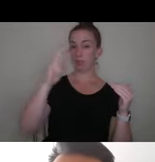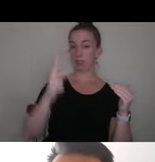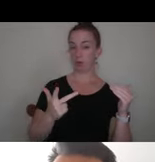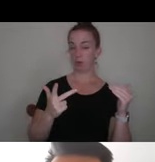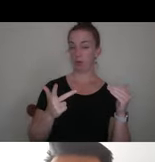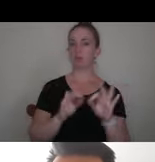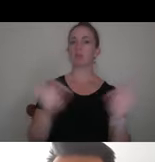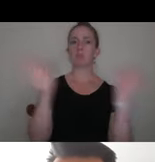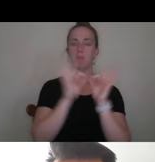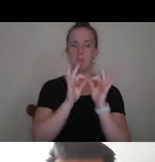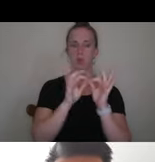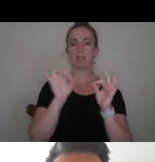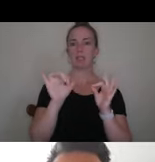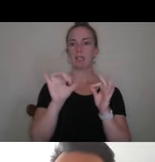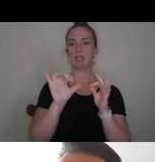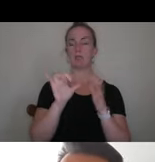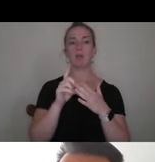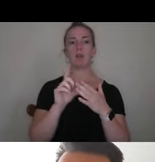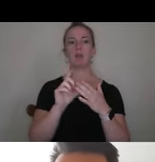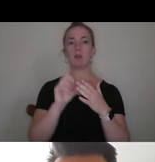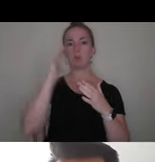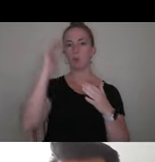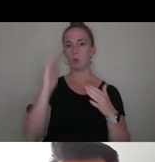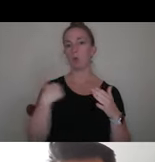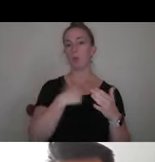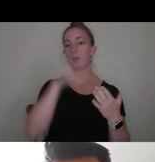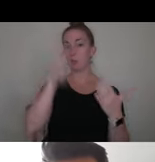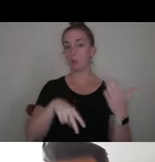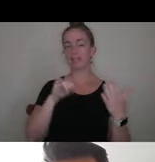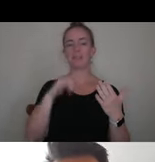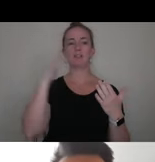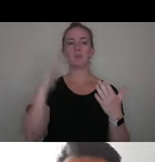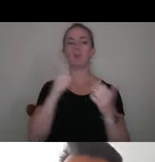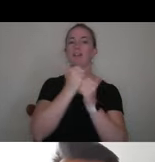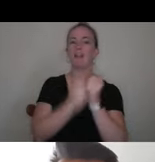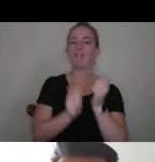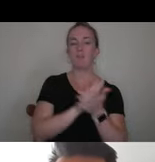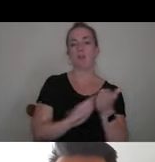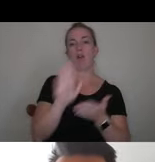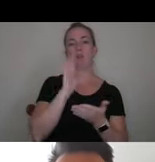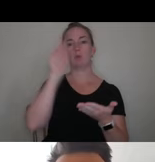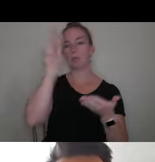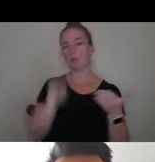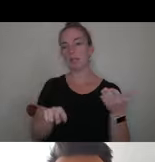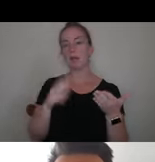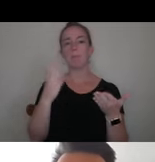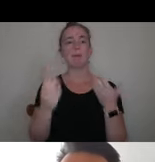It will be the order in which we read them, and it's the order that every college or university will read them. So you might want to be thinking about what are the things that are